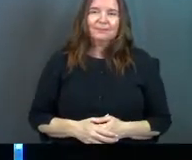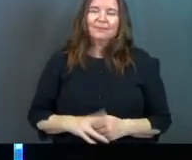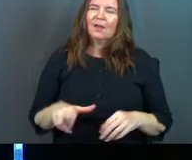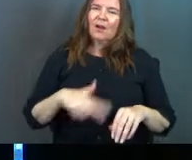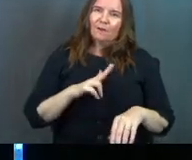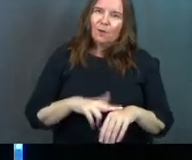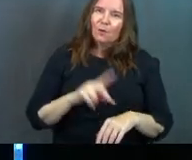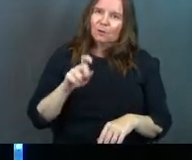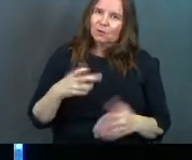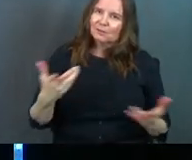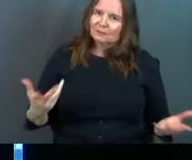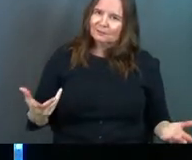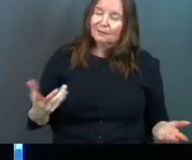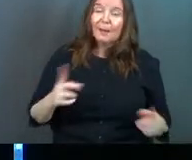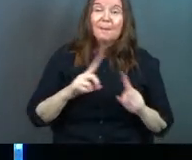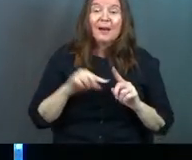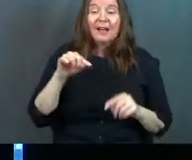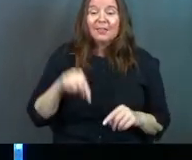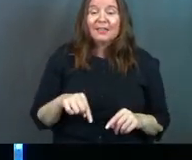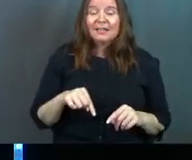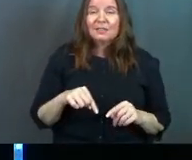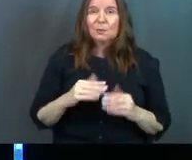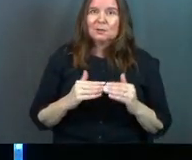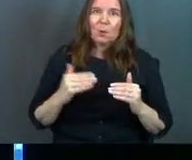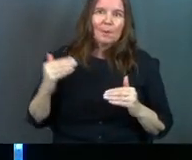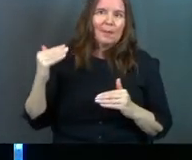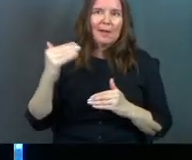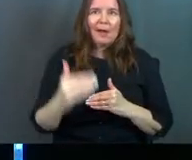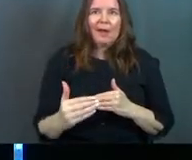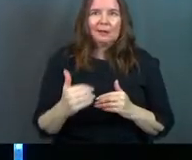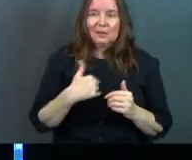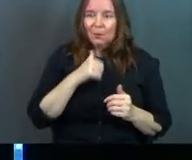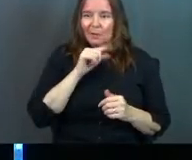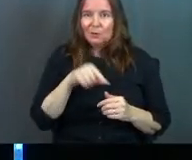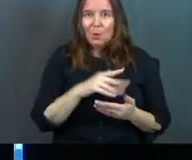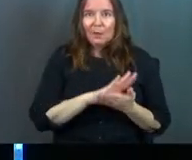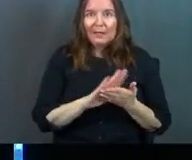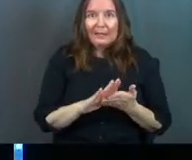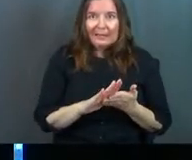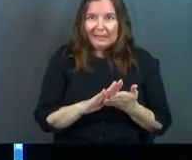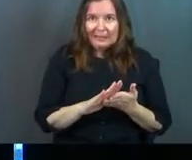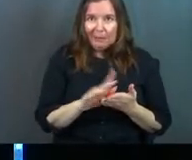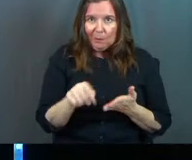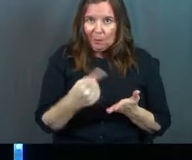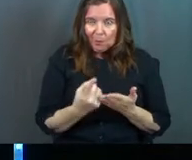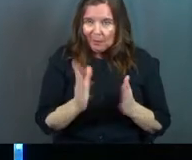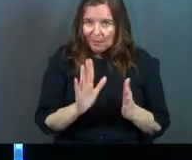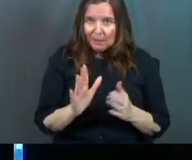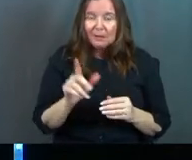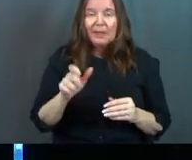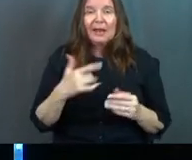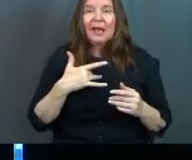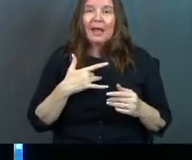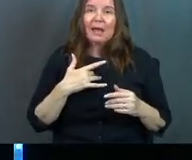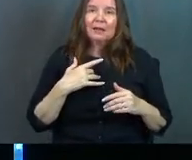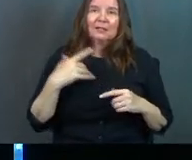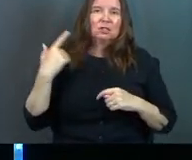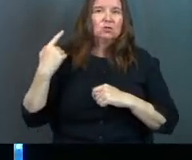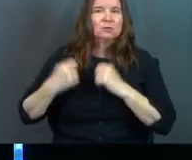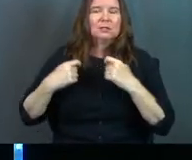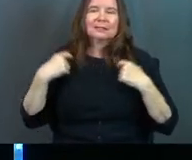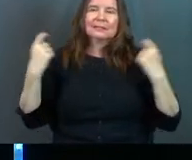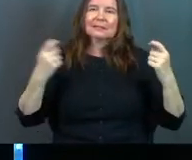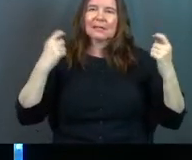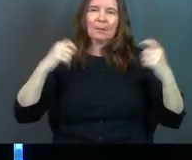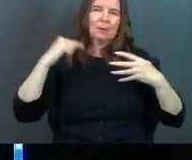Of course we should. But this was going beyond. It wasn't just getting your hands clean from a hygiene perspective. They had all